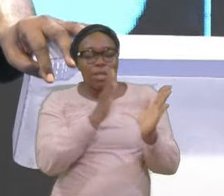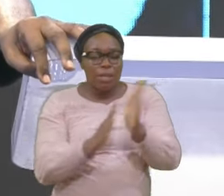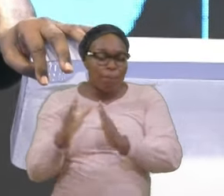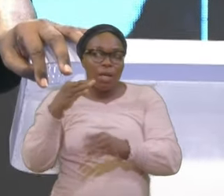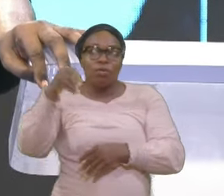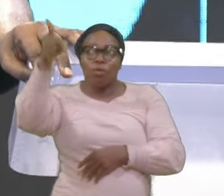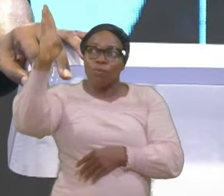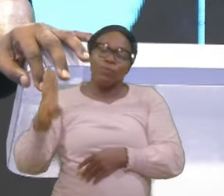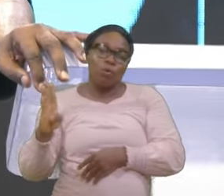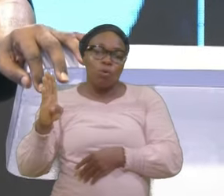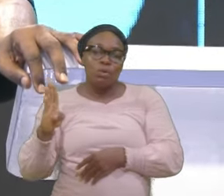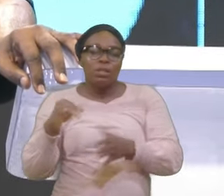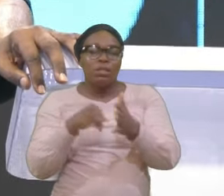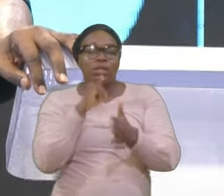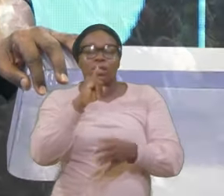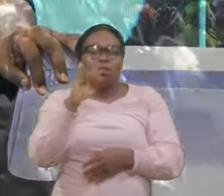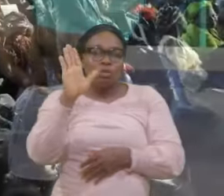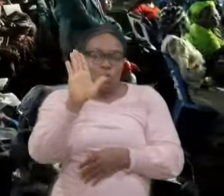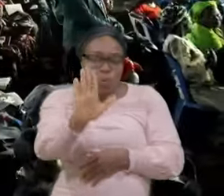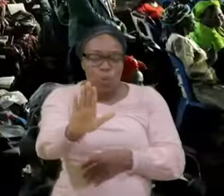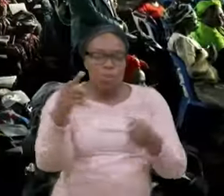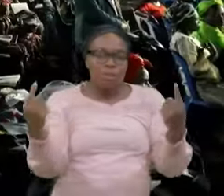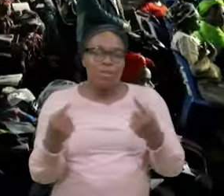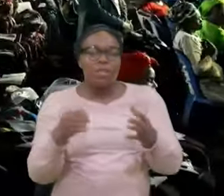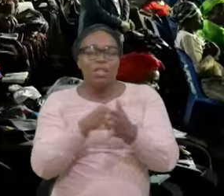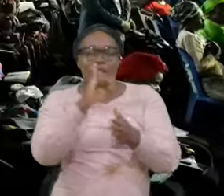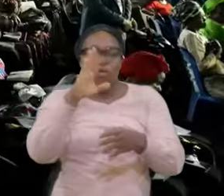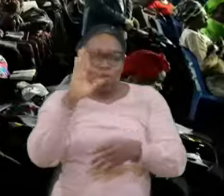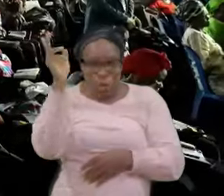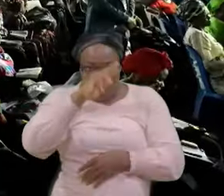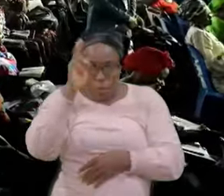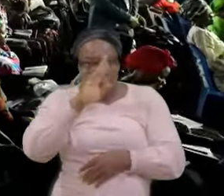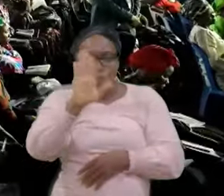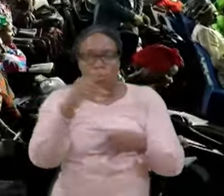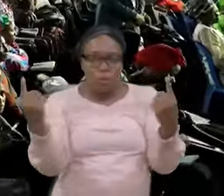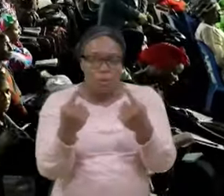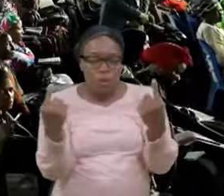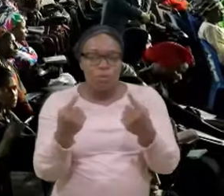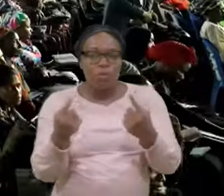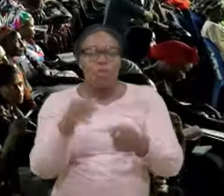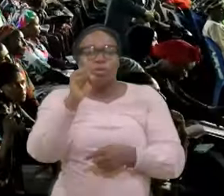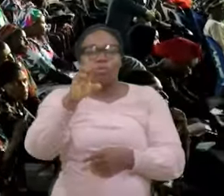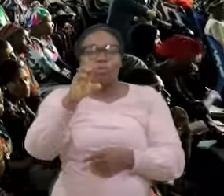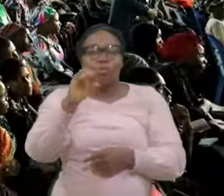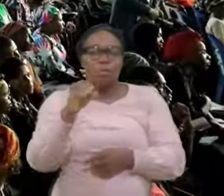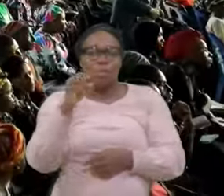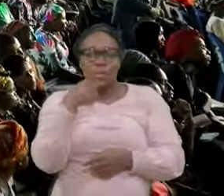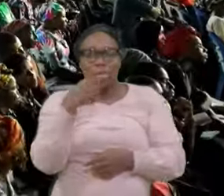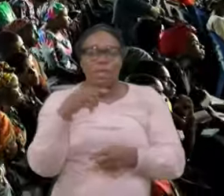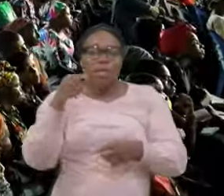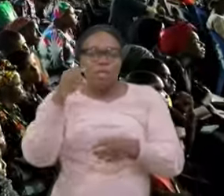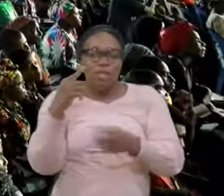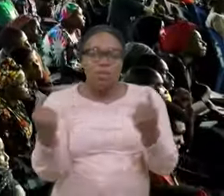It is your sin It is your iniquity It says so iniquity Shall not